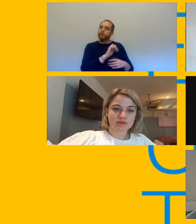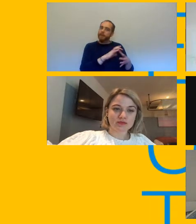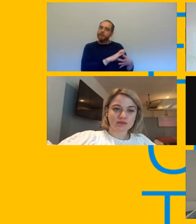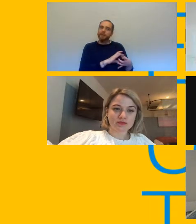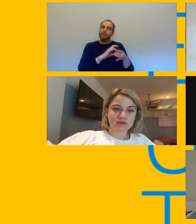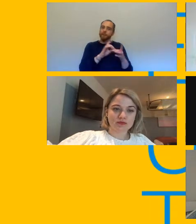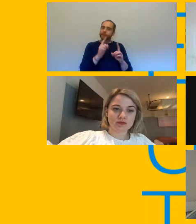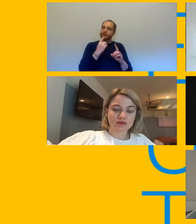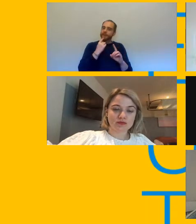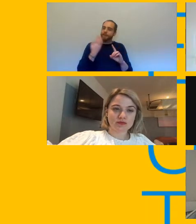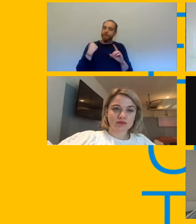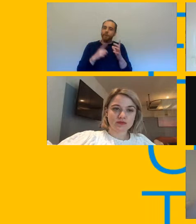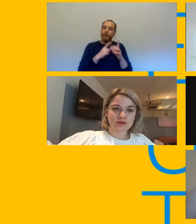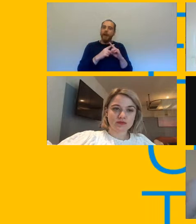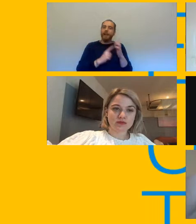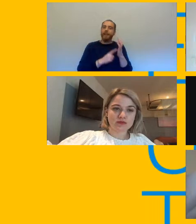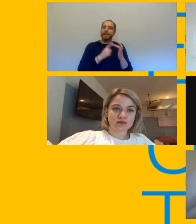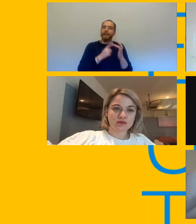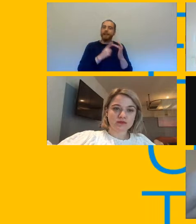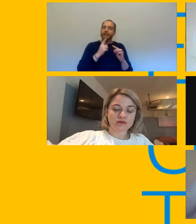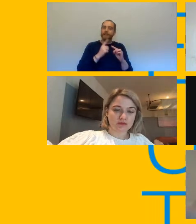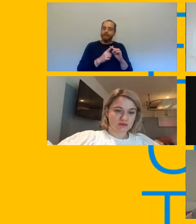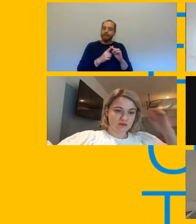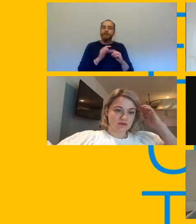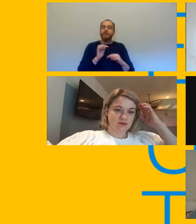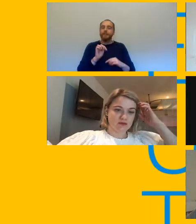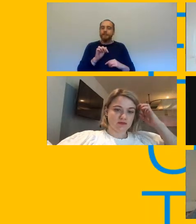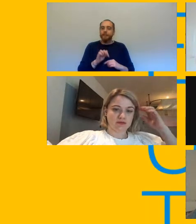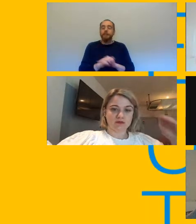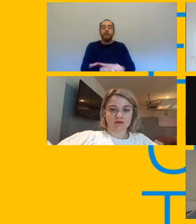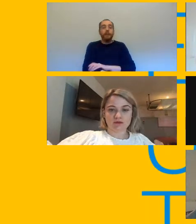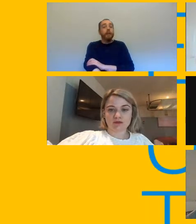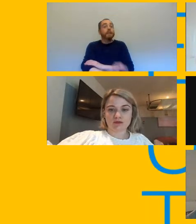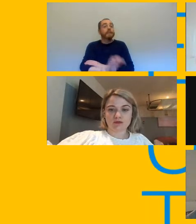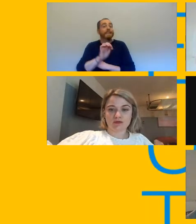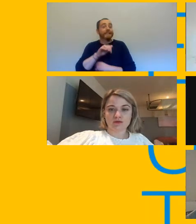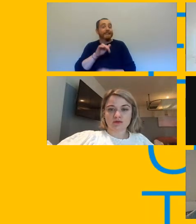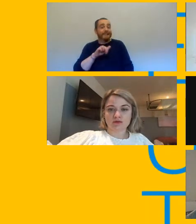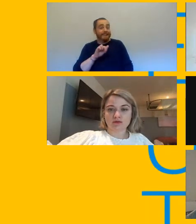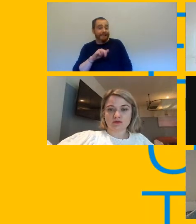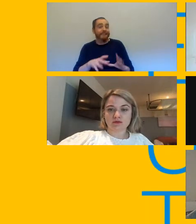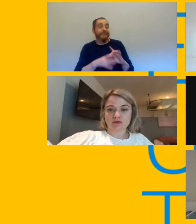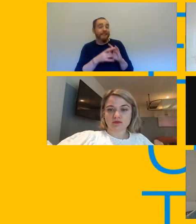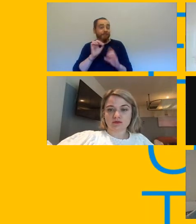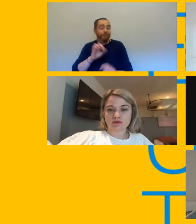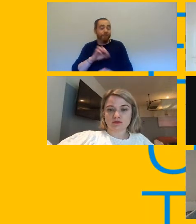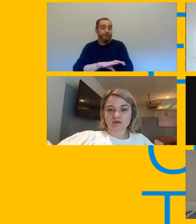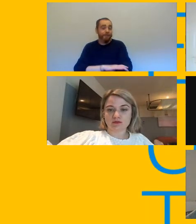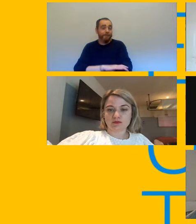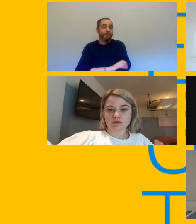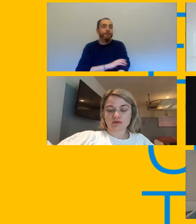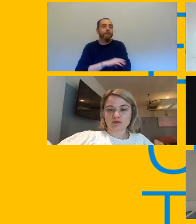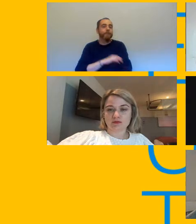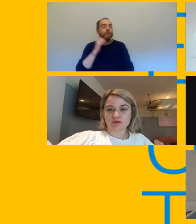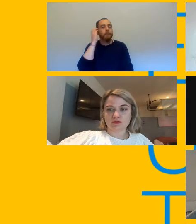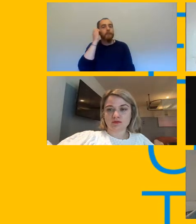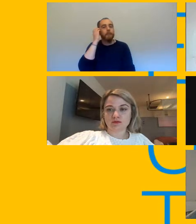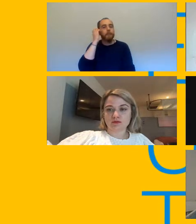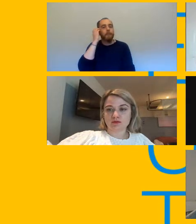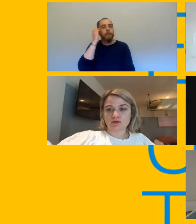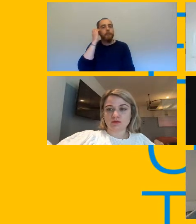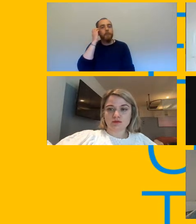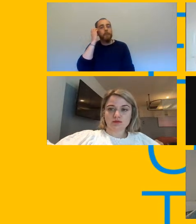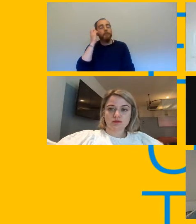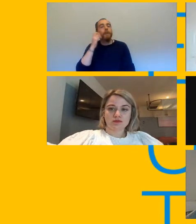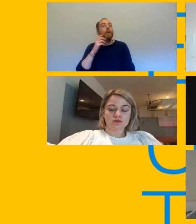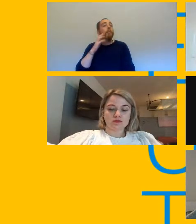yeah it is linked i think you know when we we put up guidance um around what sort of um hazards we believe will be